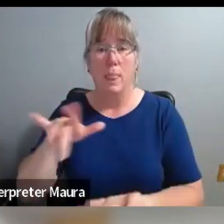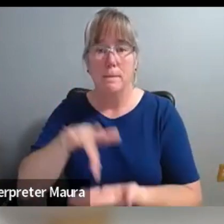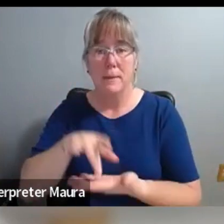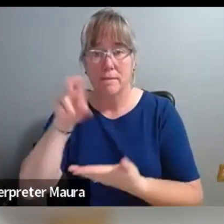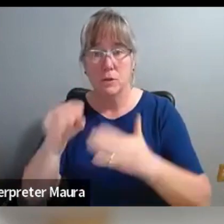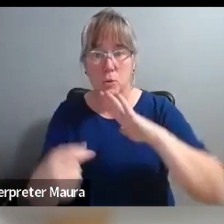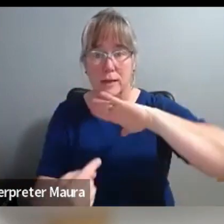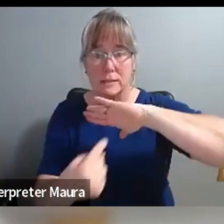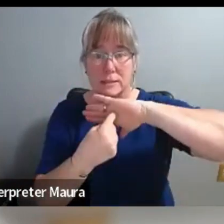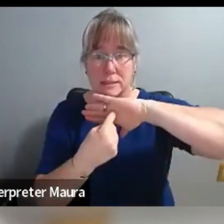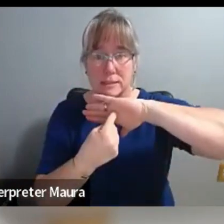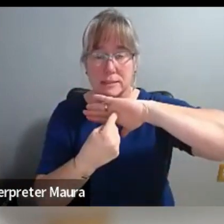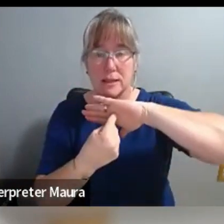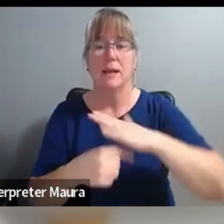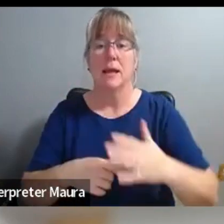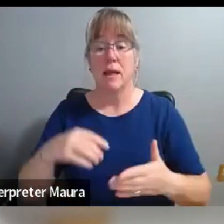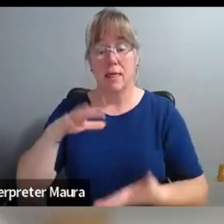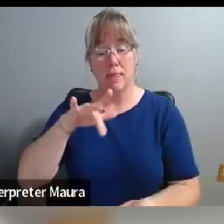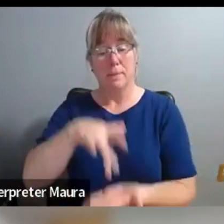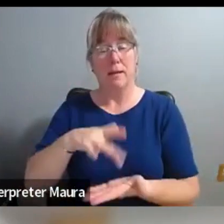in the middle of my hometown.